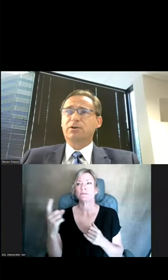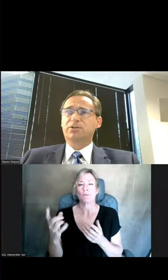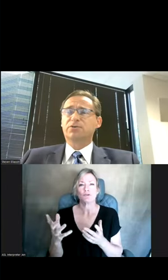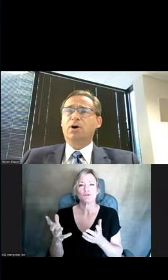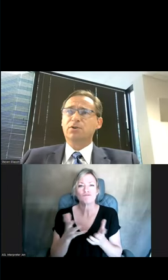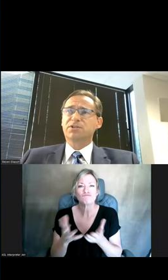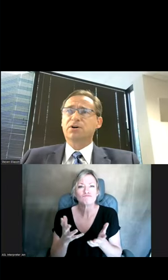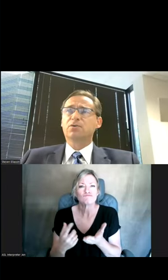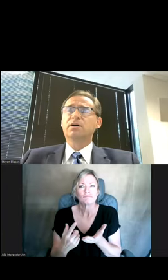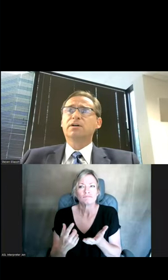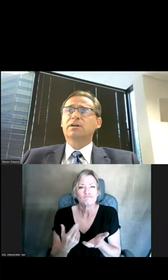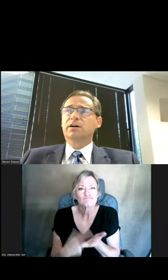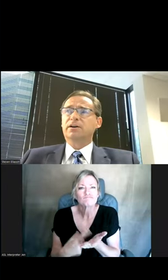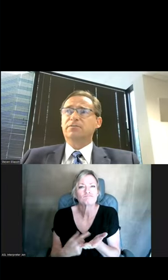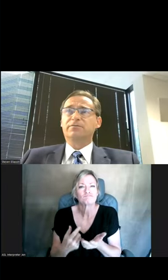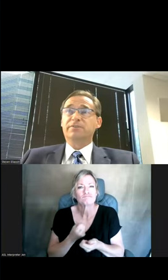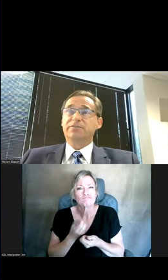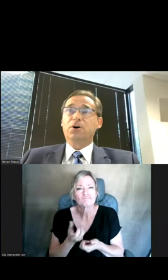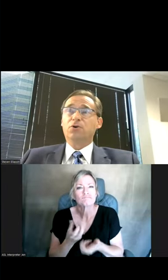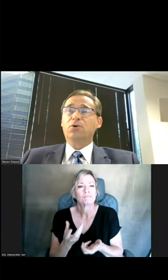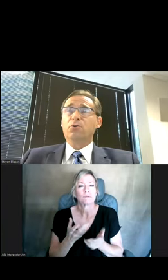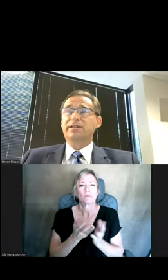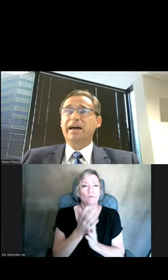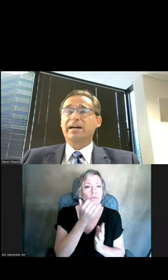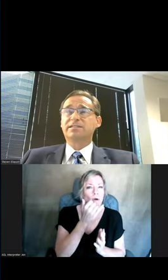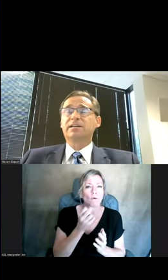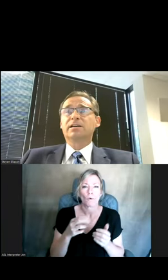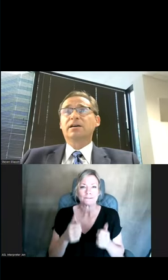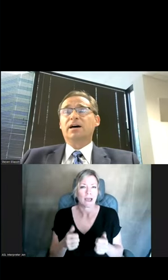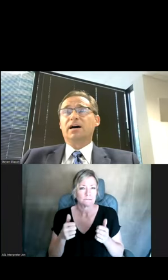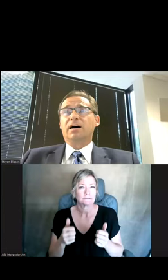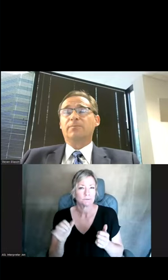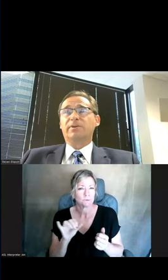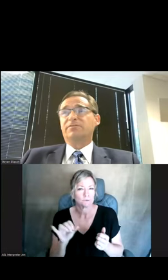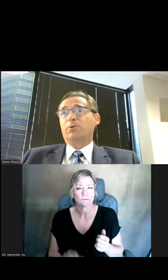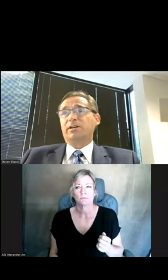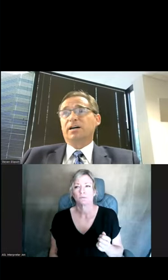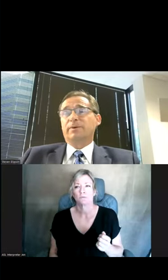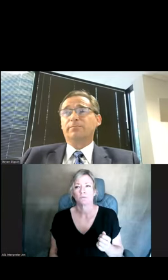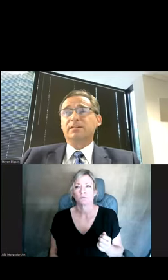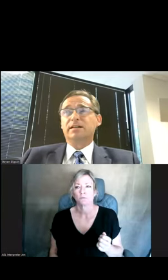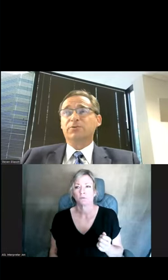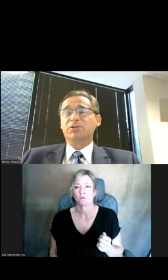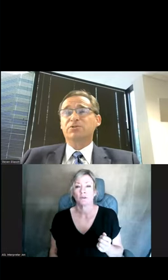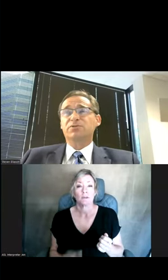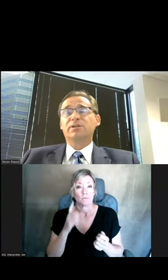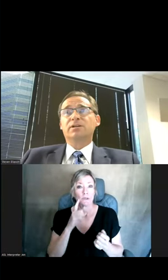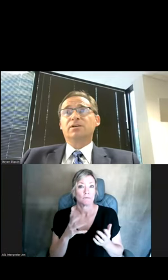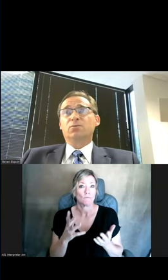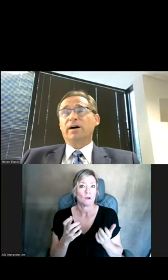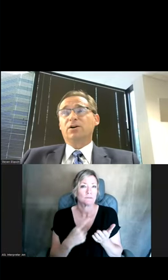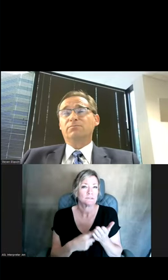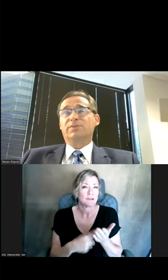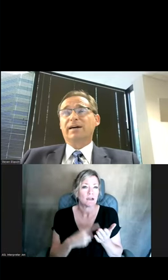talk to also via phone or text if they want to talk about mental health issues?